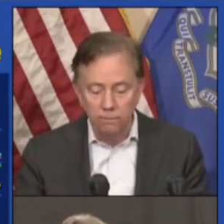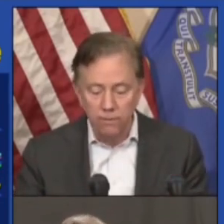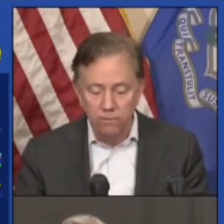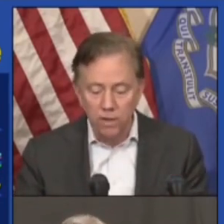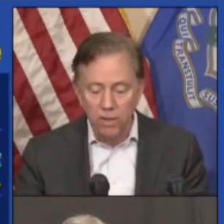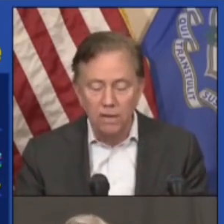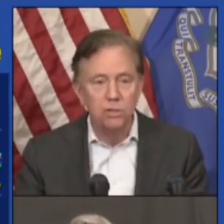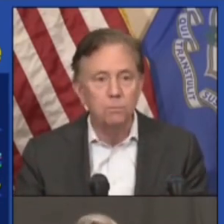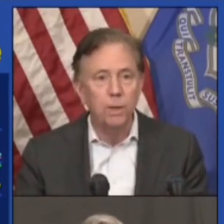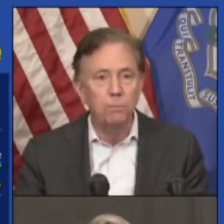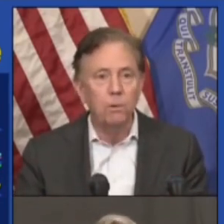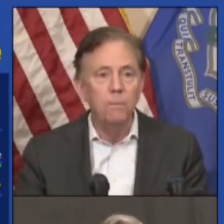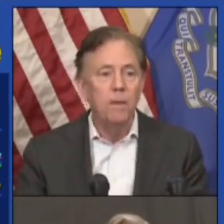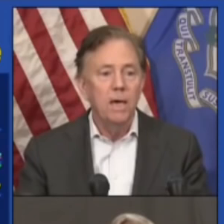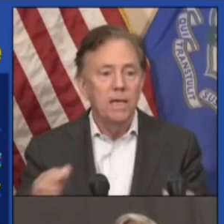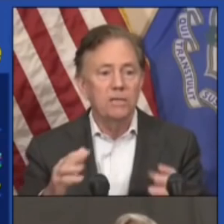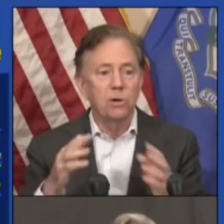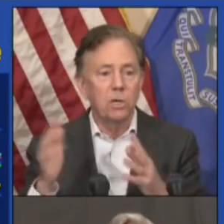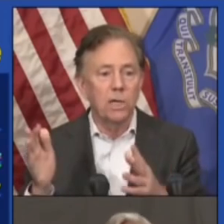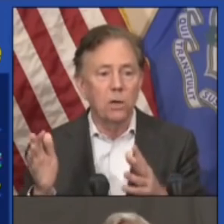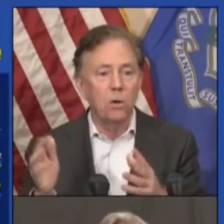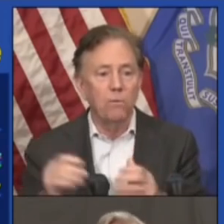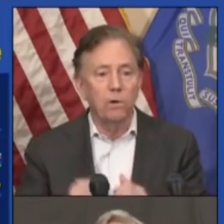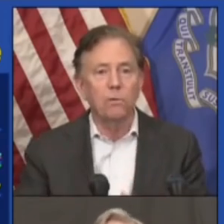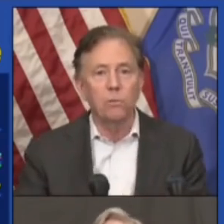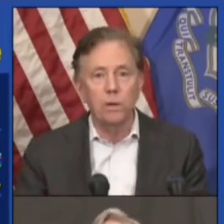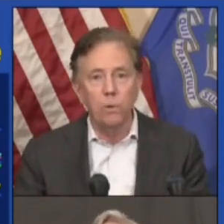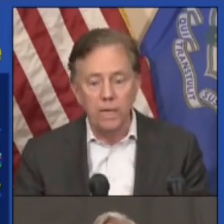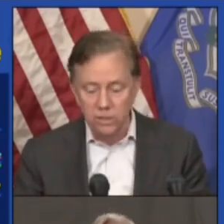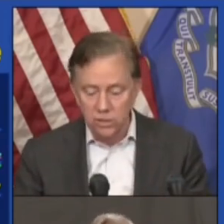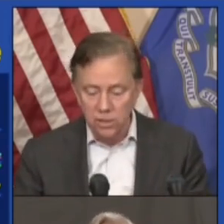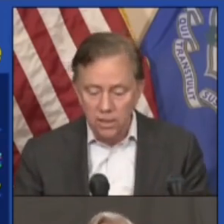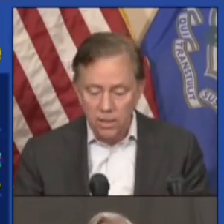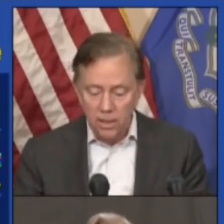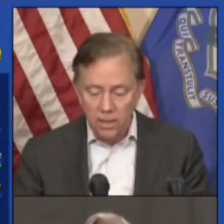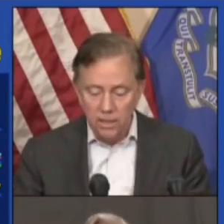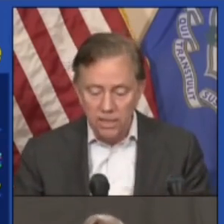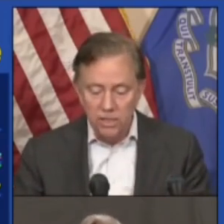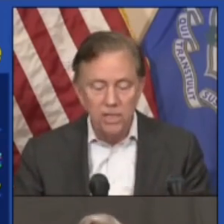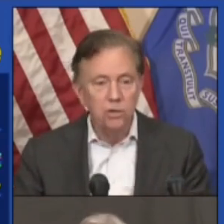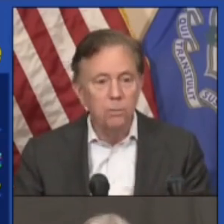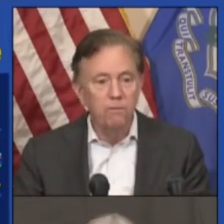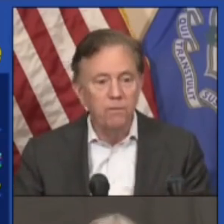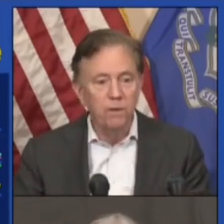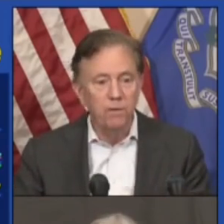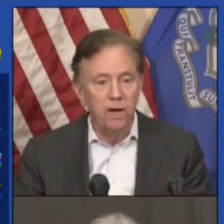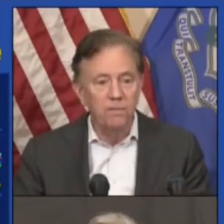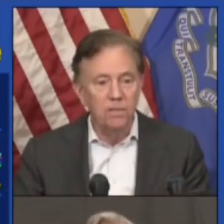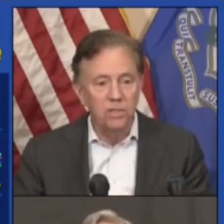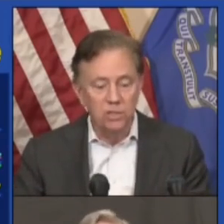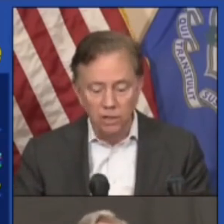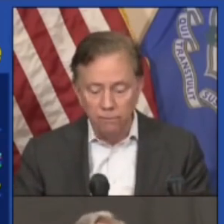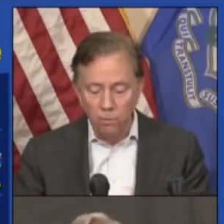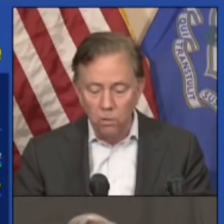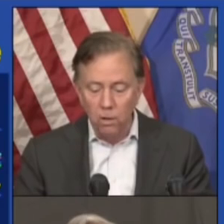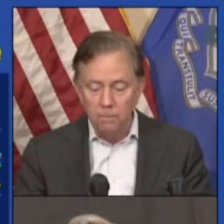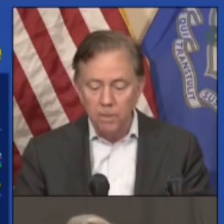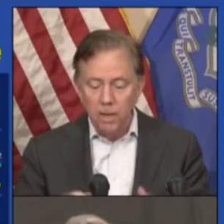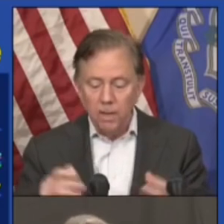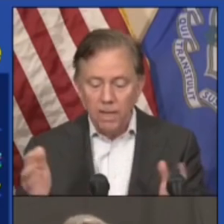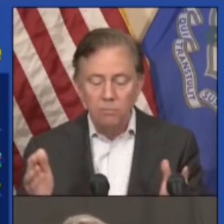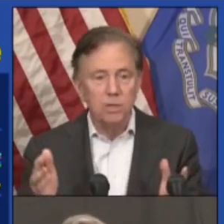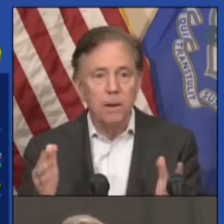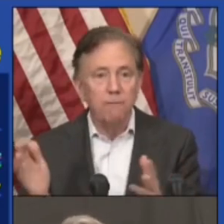350,000 people. That took a little over three weeks. The next age group, 55 to 64,